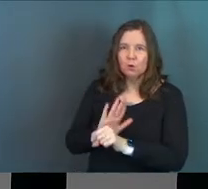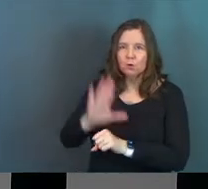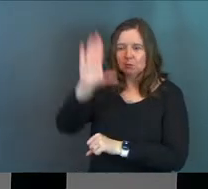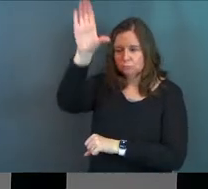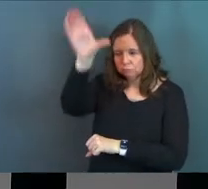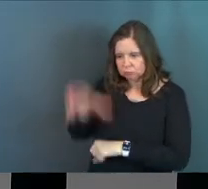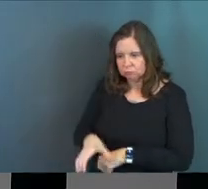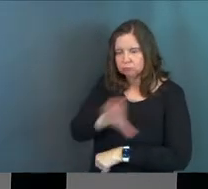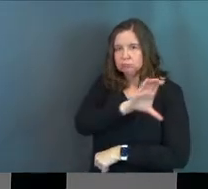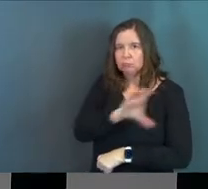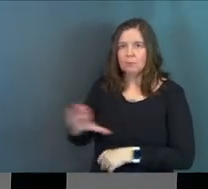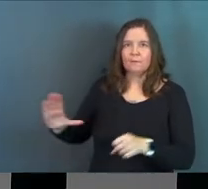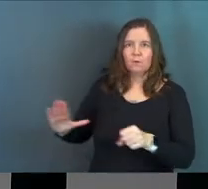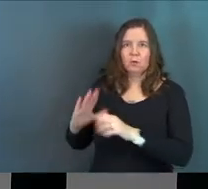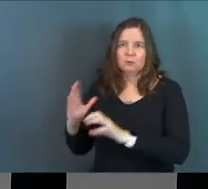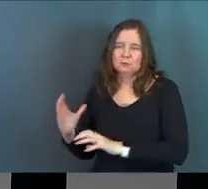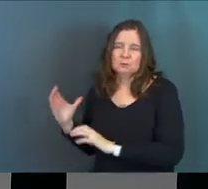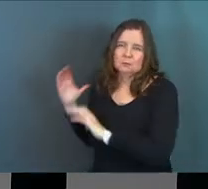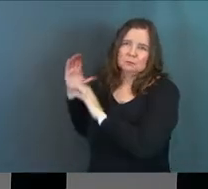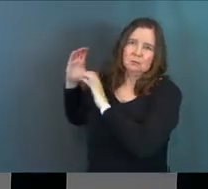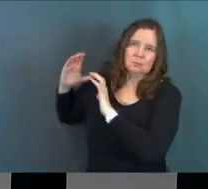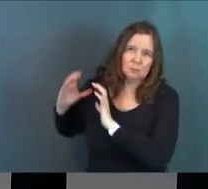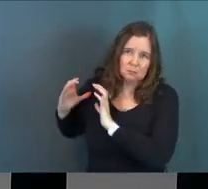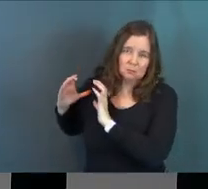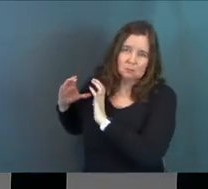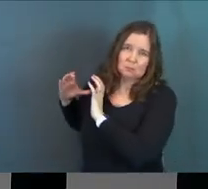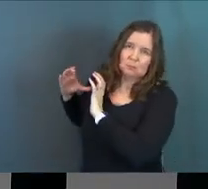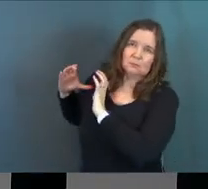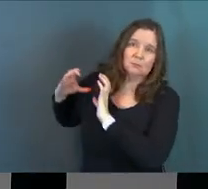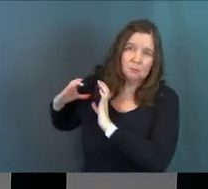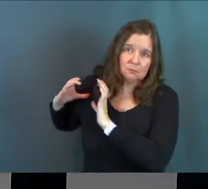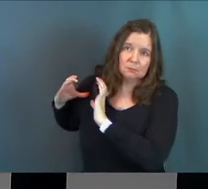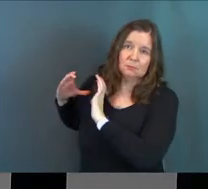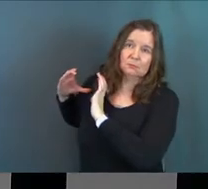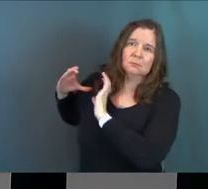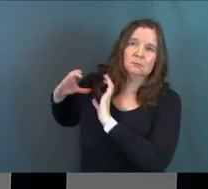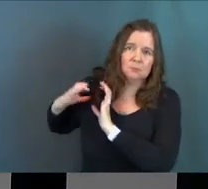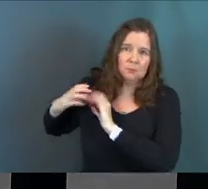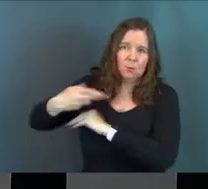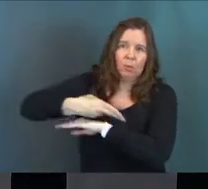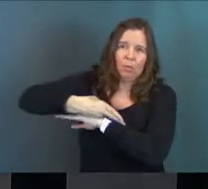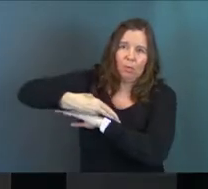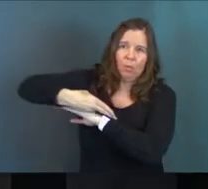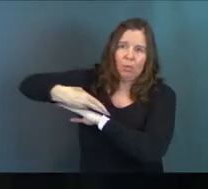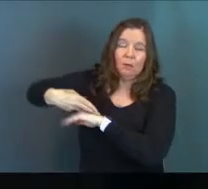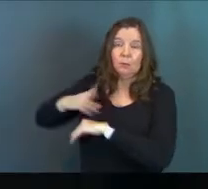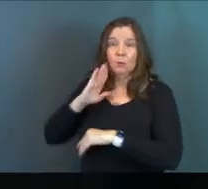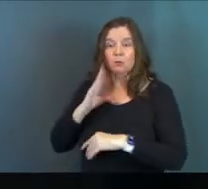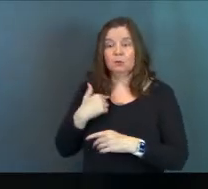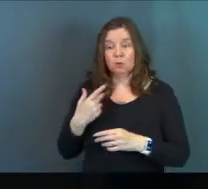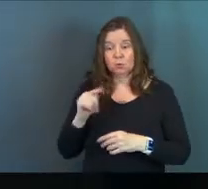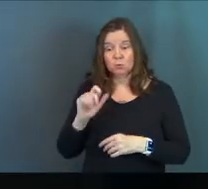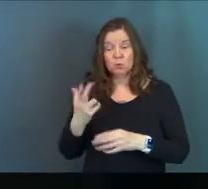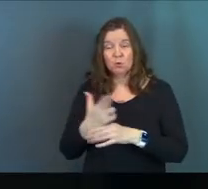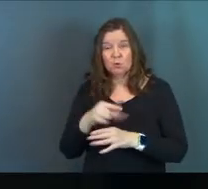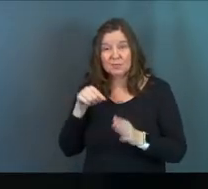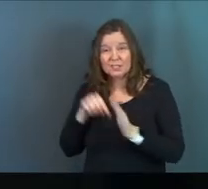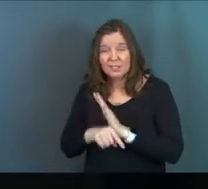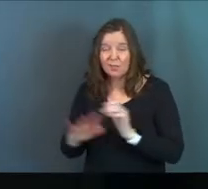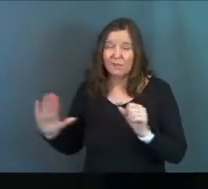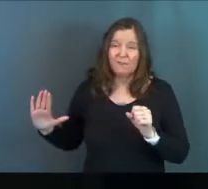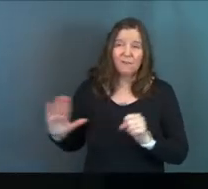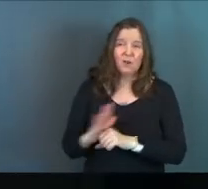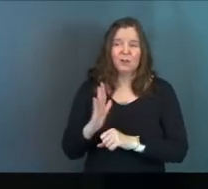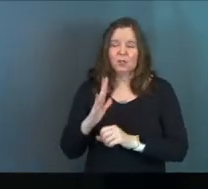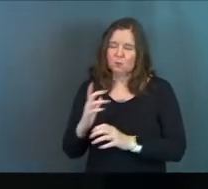the whole thing. You're going to walk with the entire cross on your back. The tool we're going to use to kill you, the